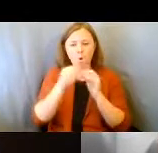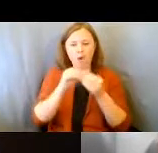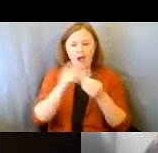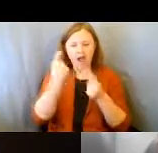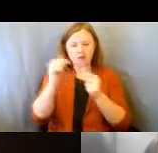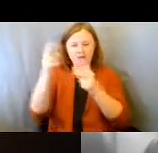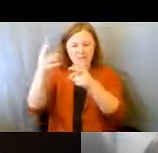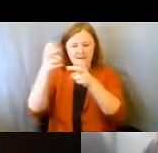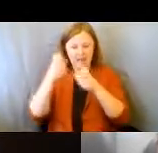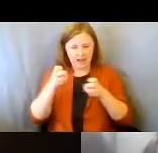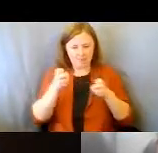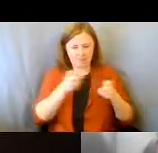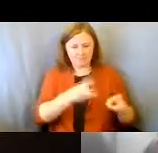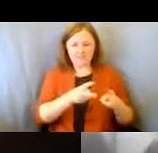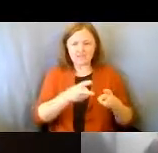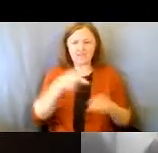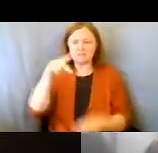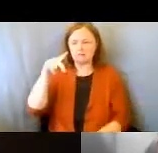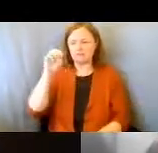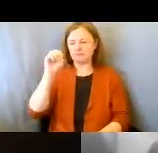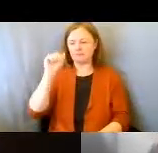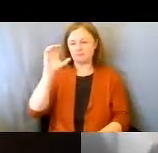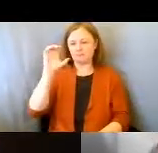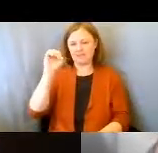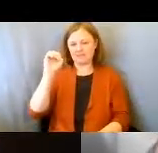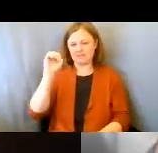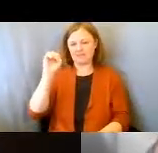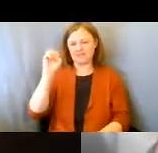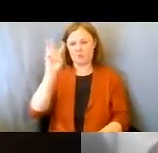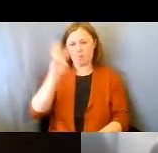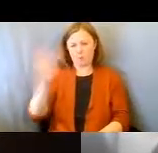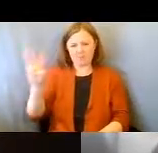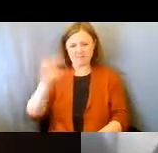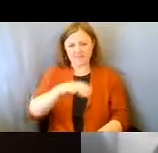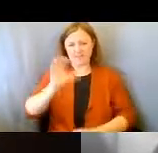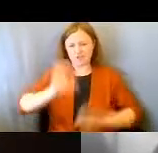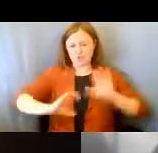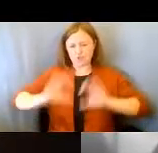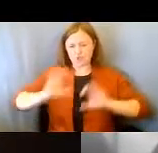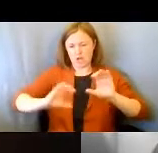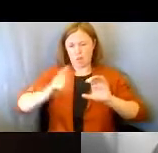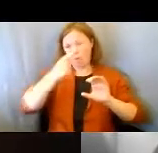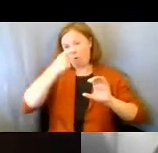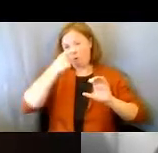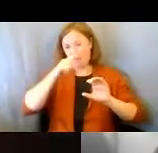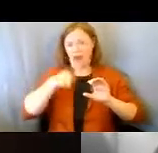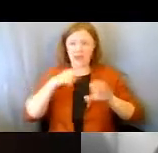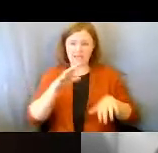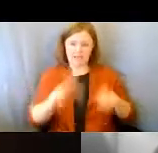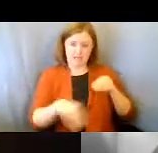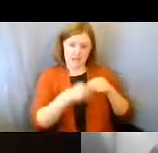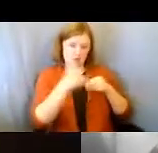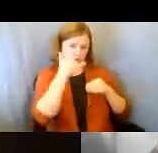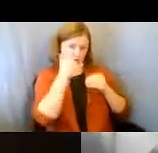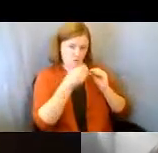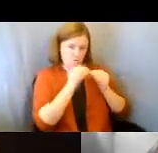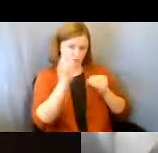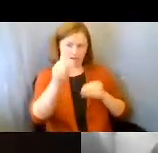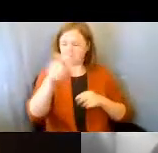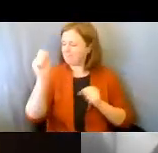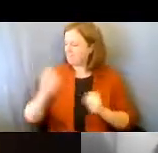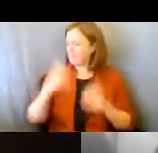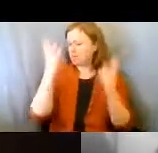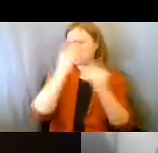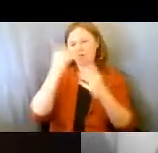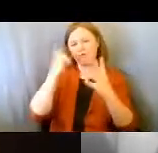copy and paste Peace's website in the chat. Or if you're comfortable, I can type your phone number in. That would be